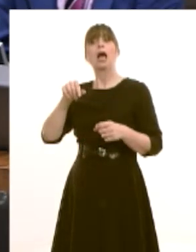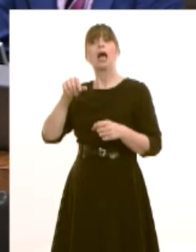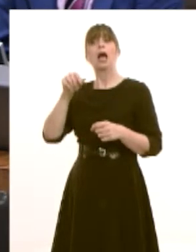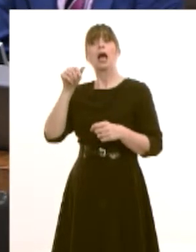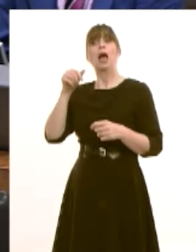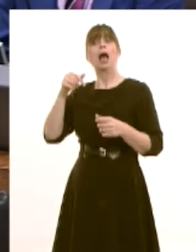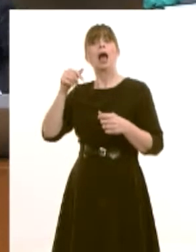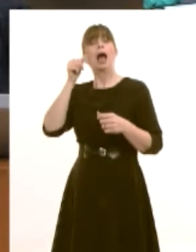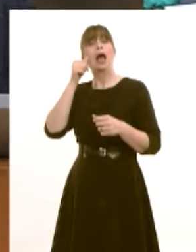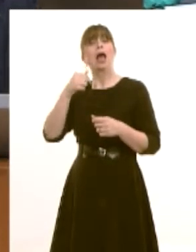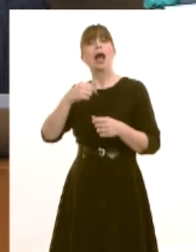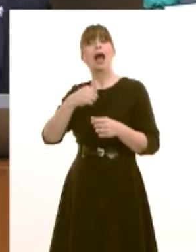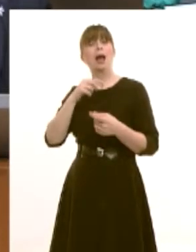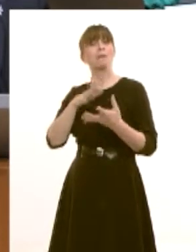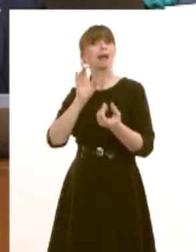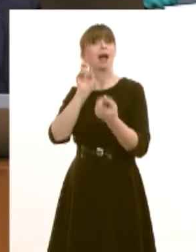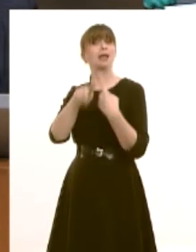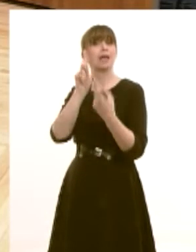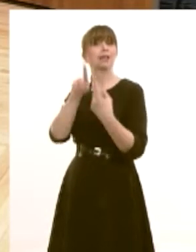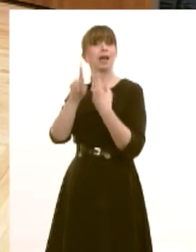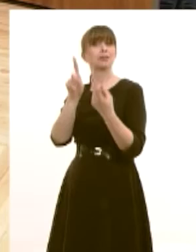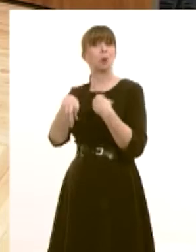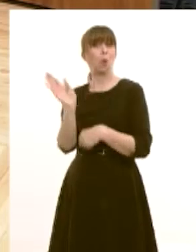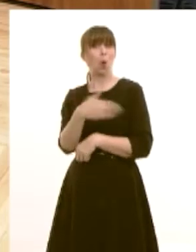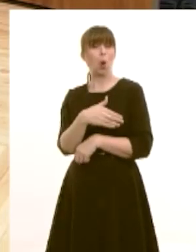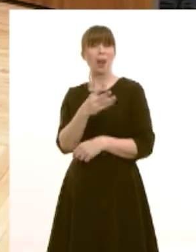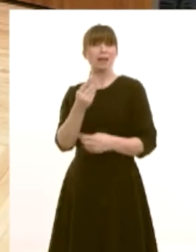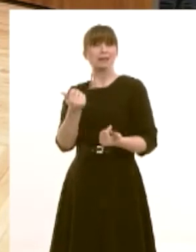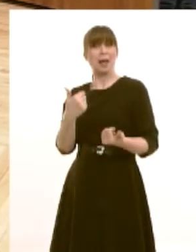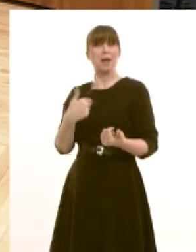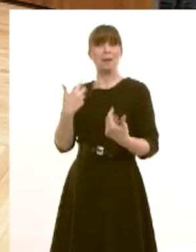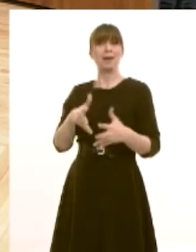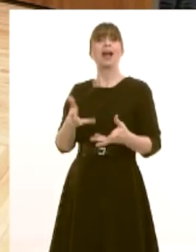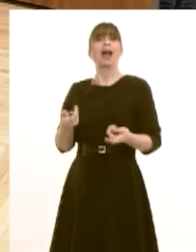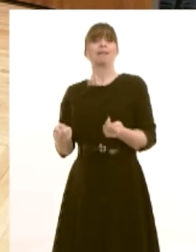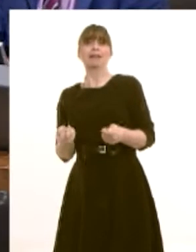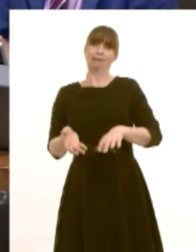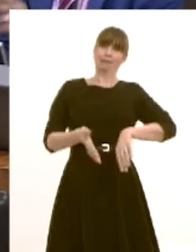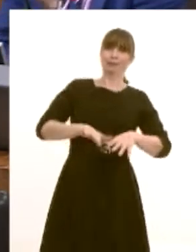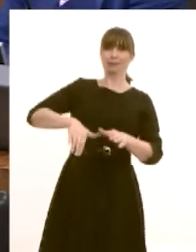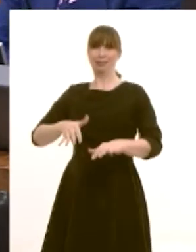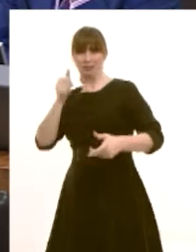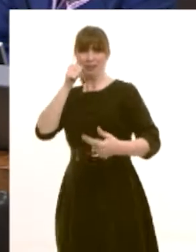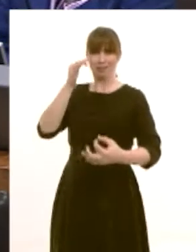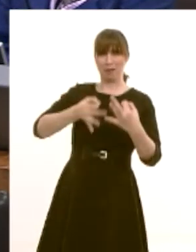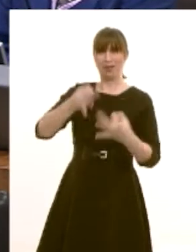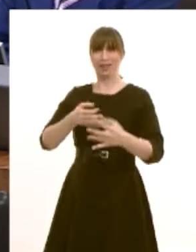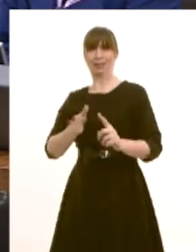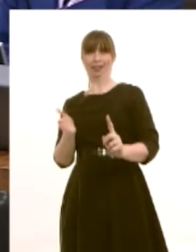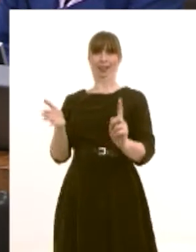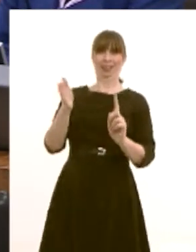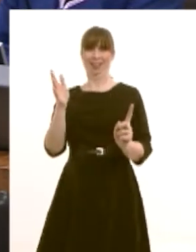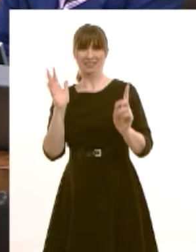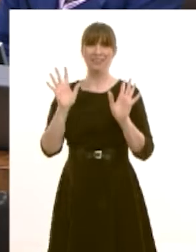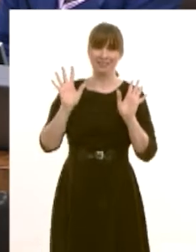with others will we can judge others can judge as to whether they were answered or or not uh but uh certainly uh it it is the case